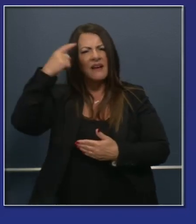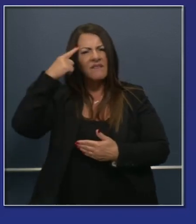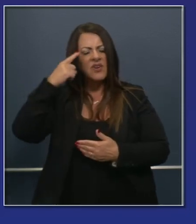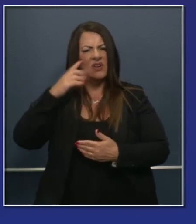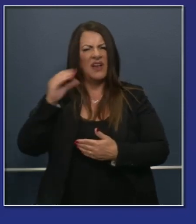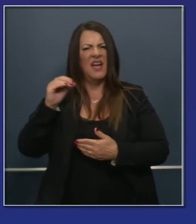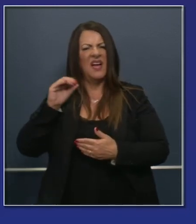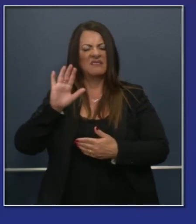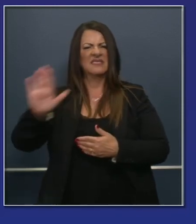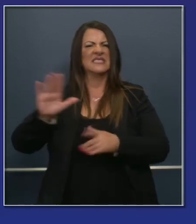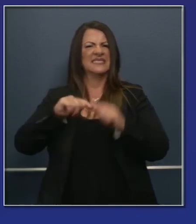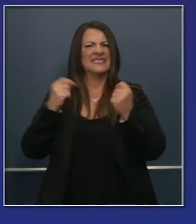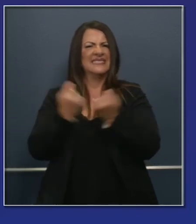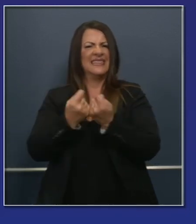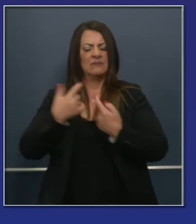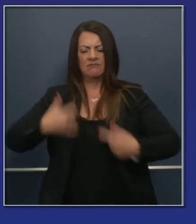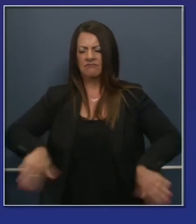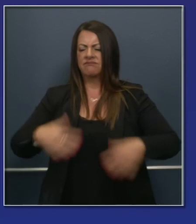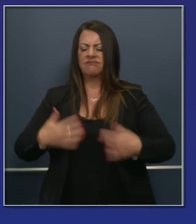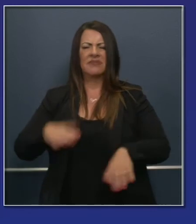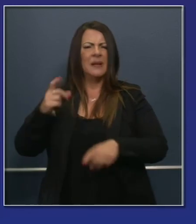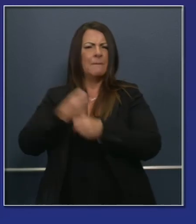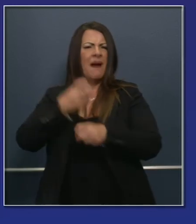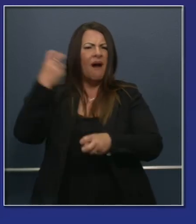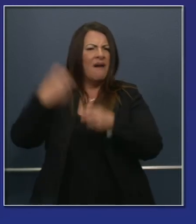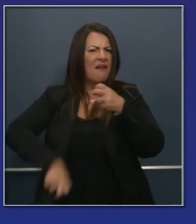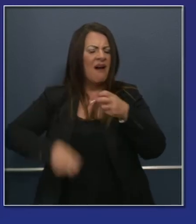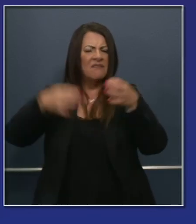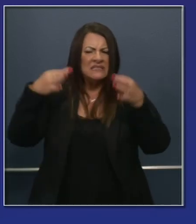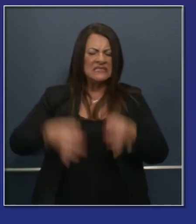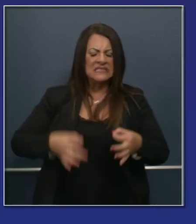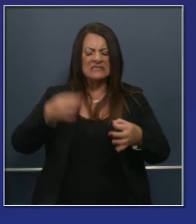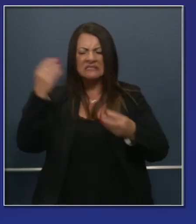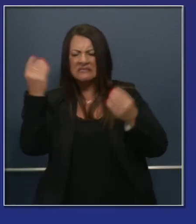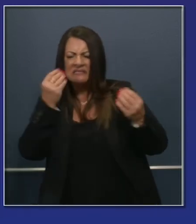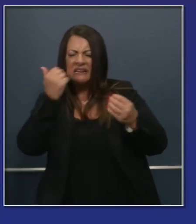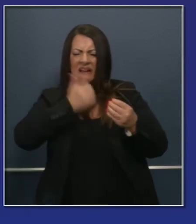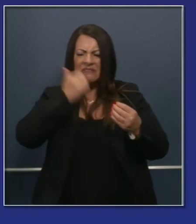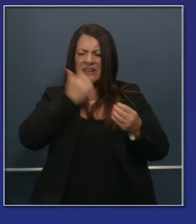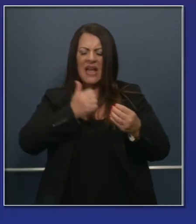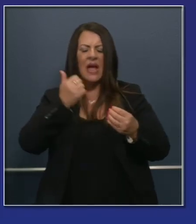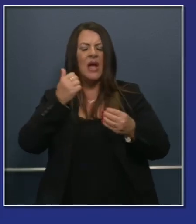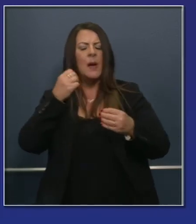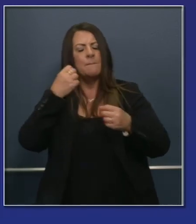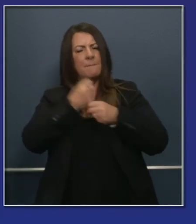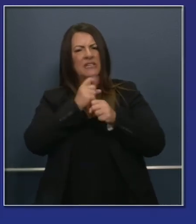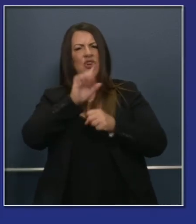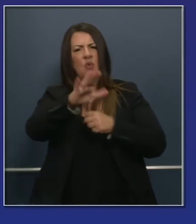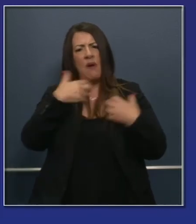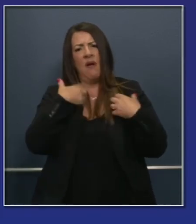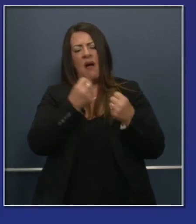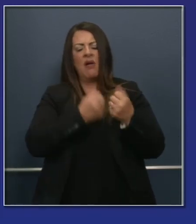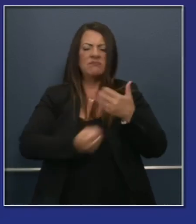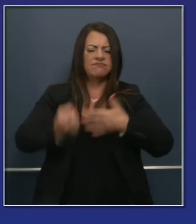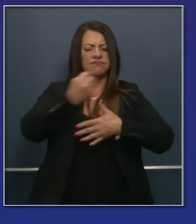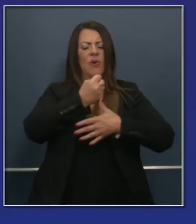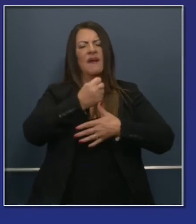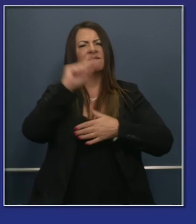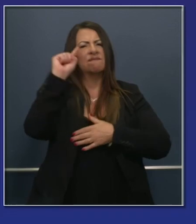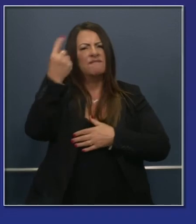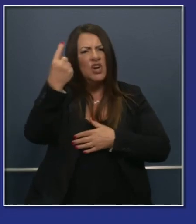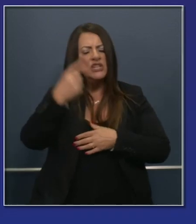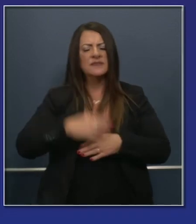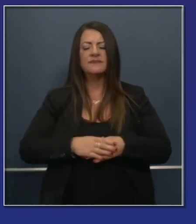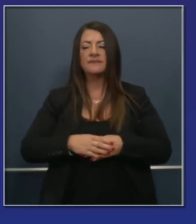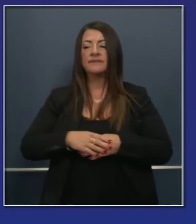They are working incredibly hard. They are making tough decisions every day to put the health of Californians first. And as the co-chair